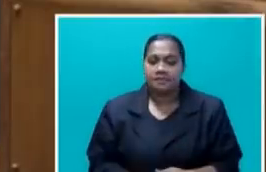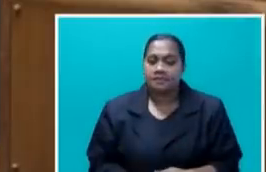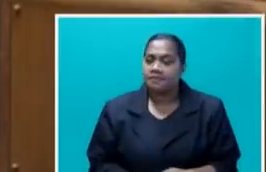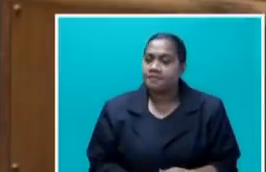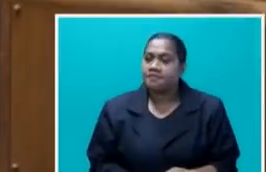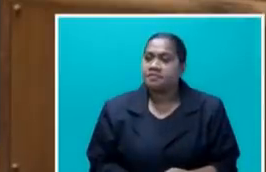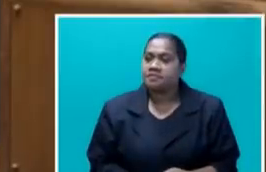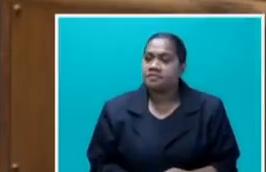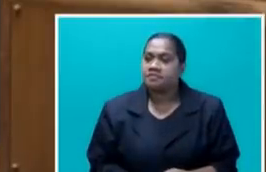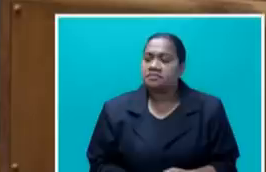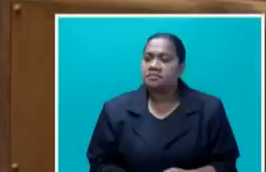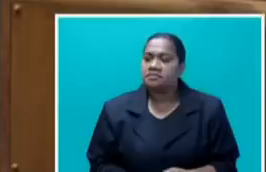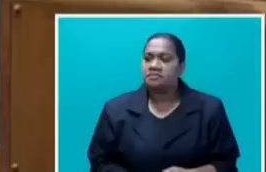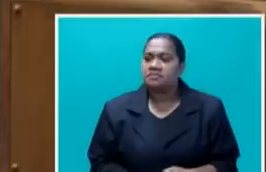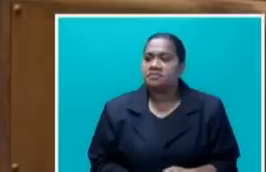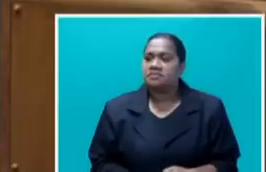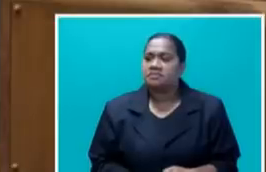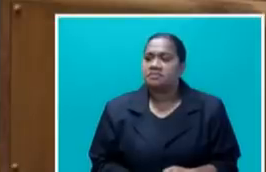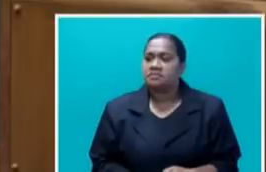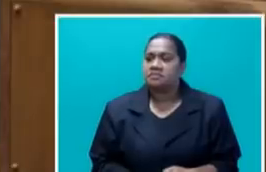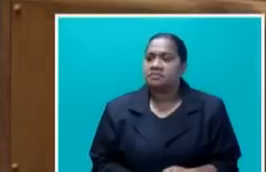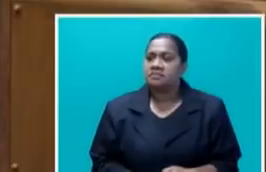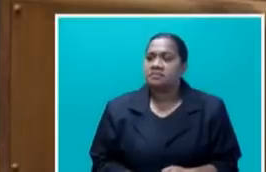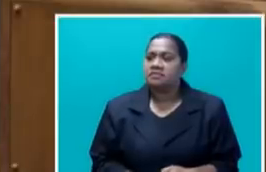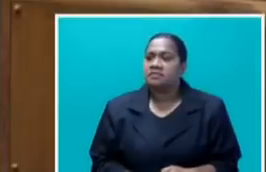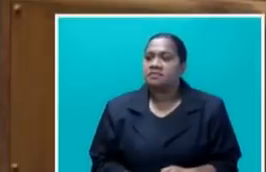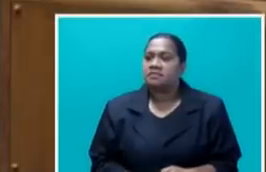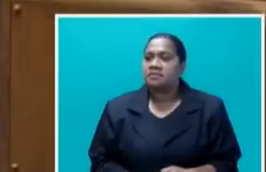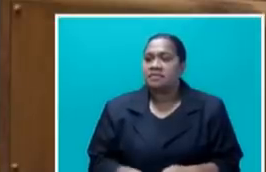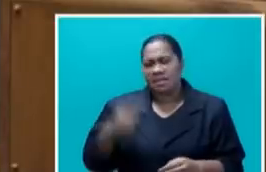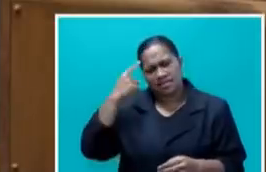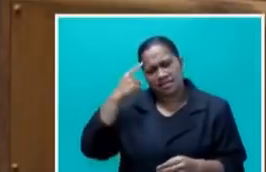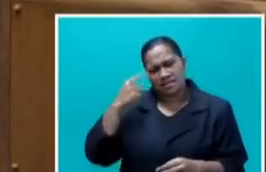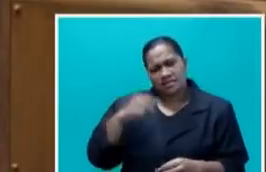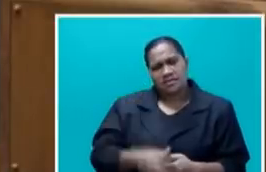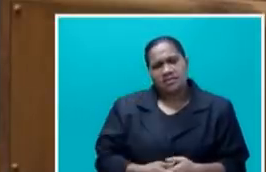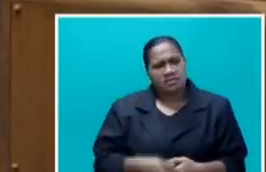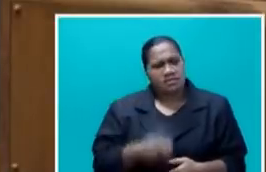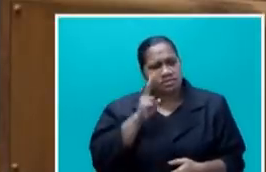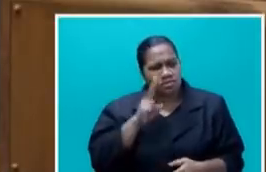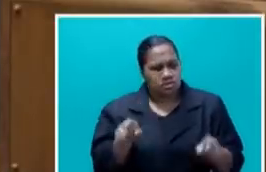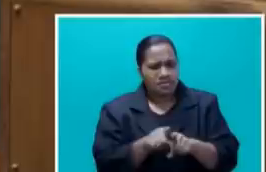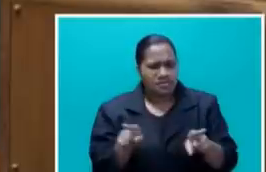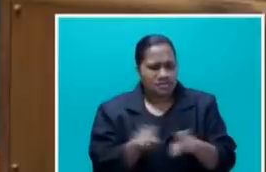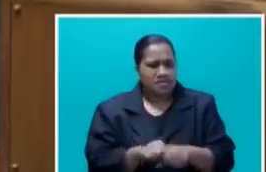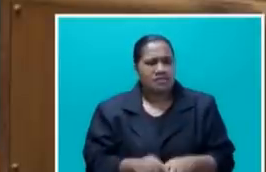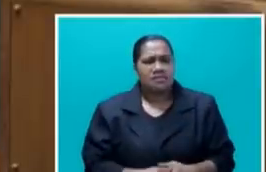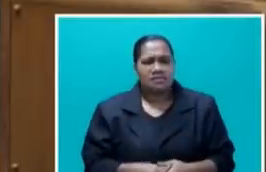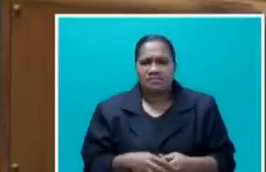I think it's, she looks as if butter would not melt in her mouth, but really,